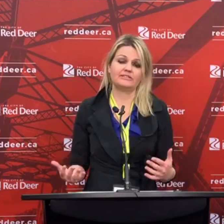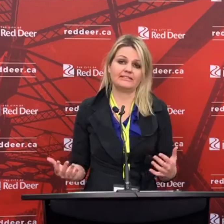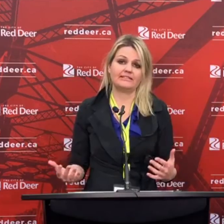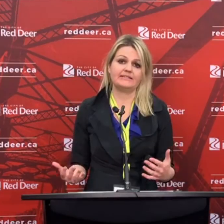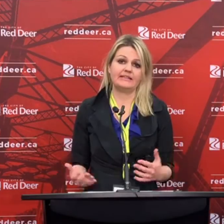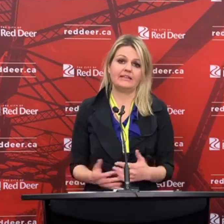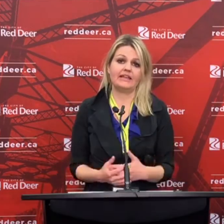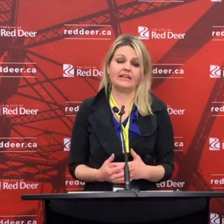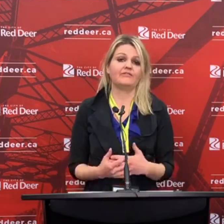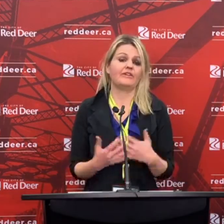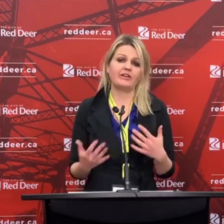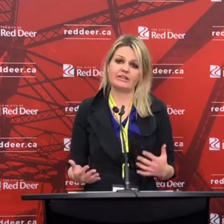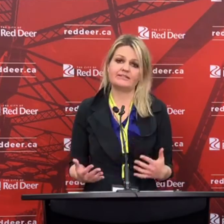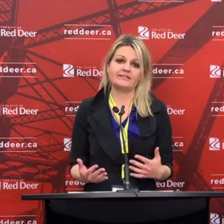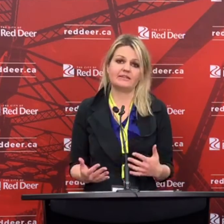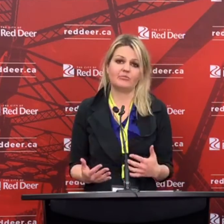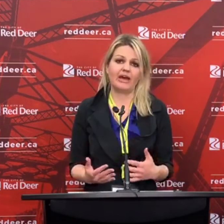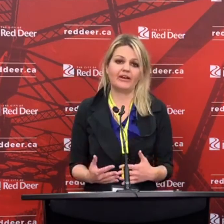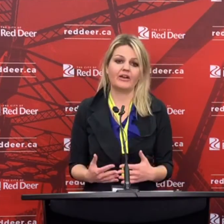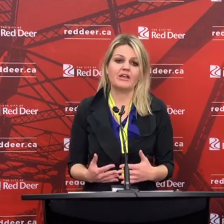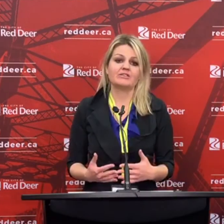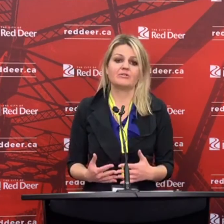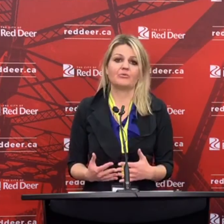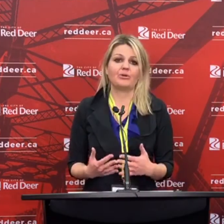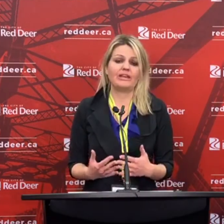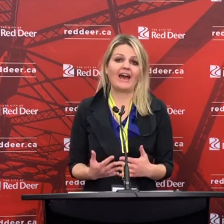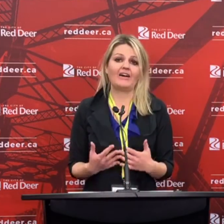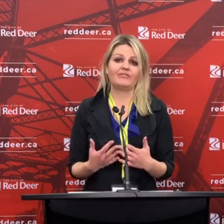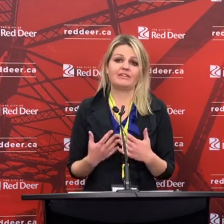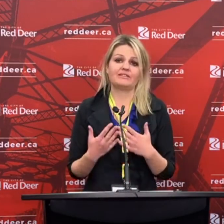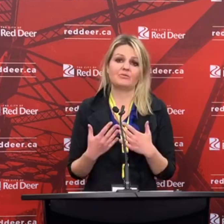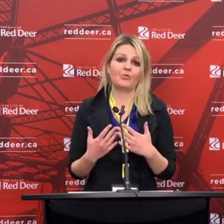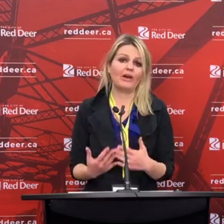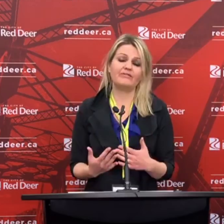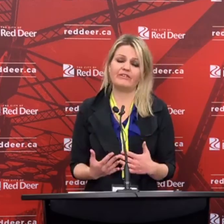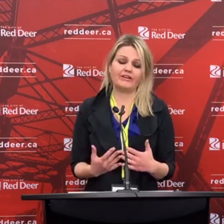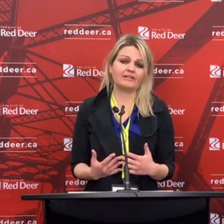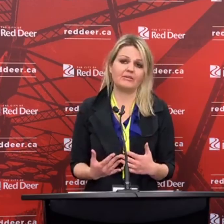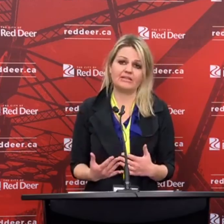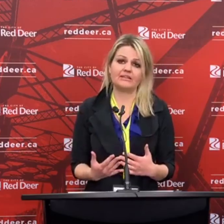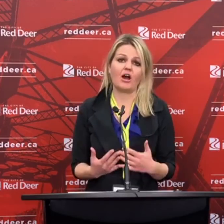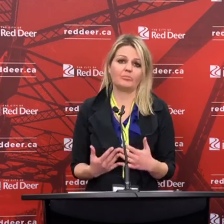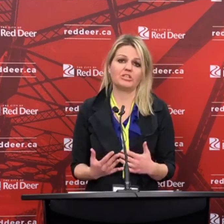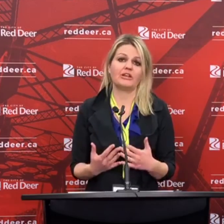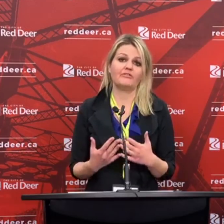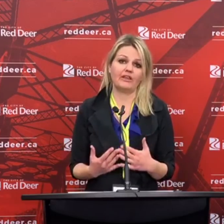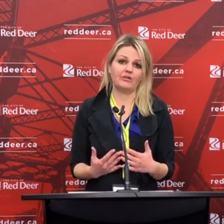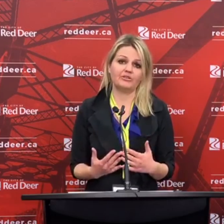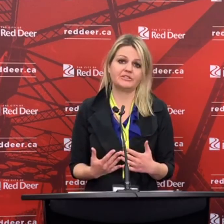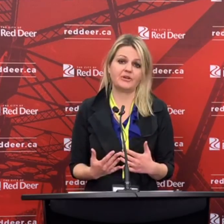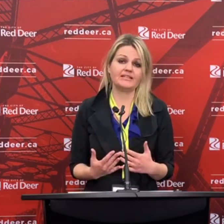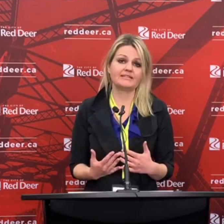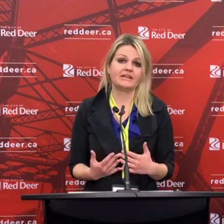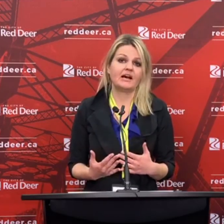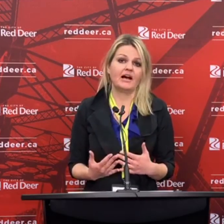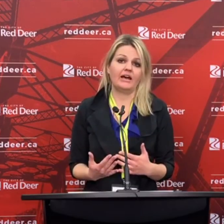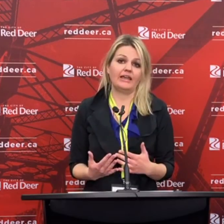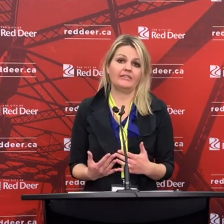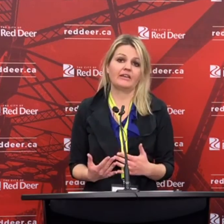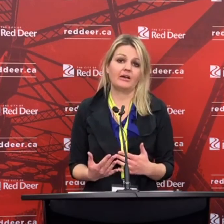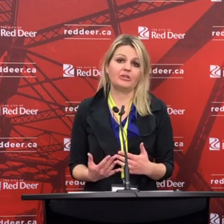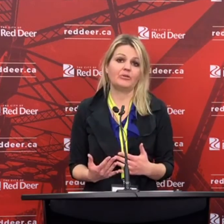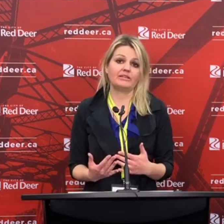social distancing in a very consistent manner so that we have this one very limited option available to us